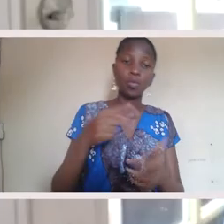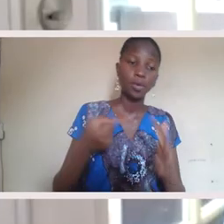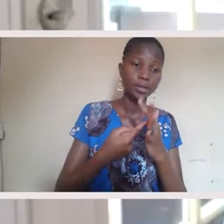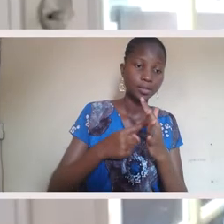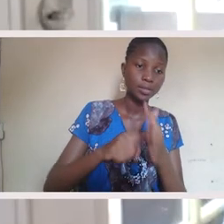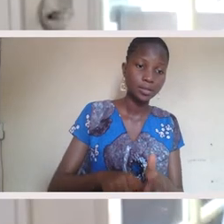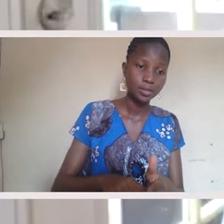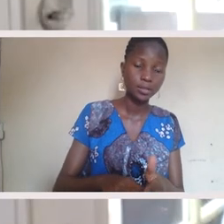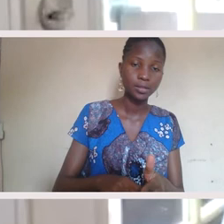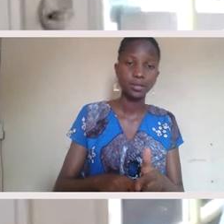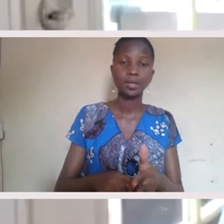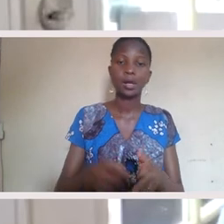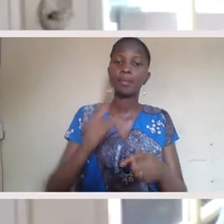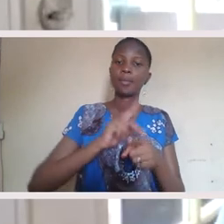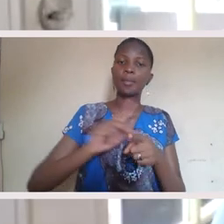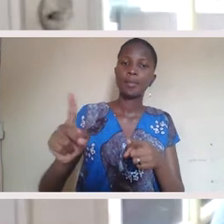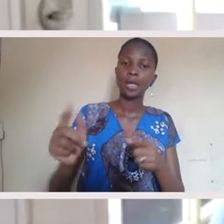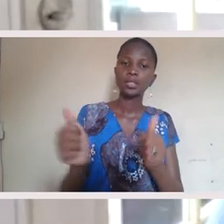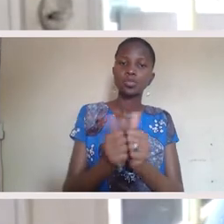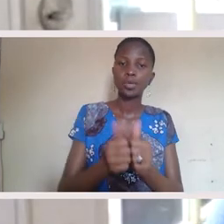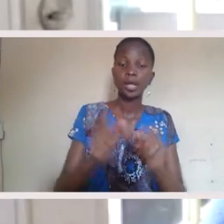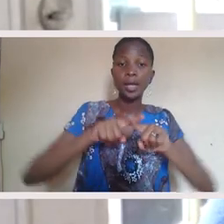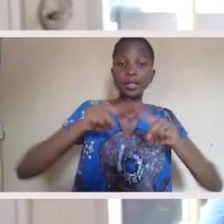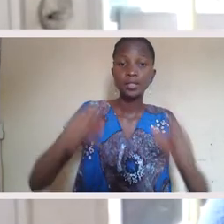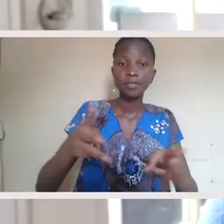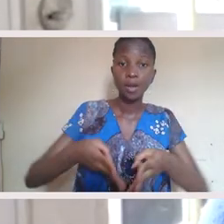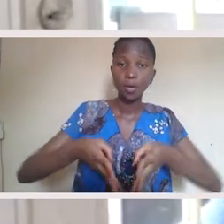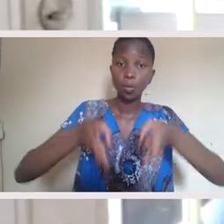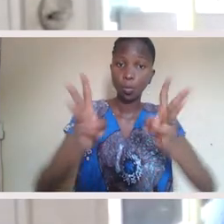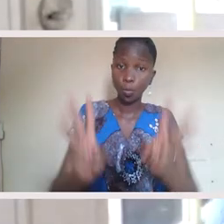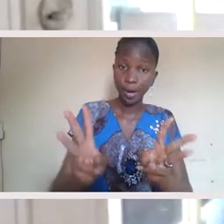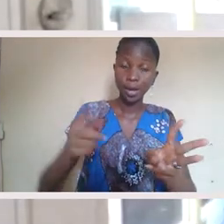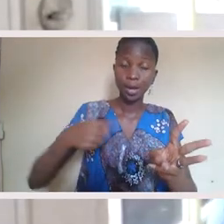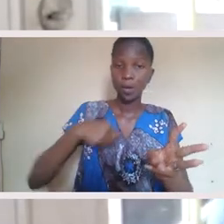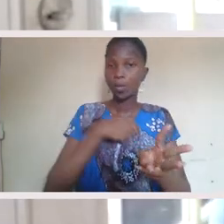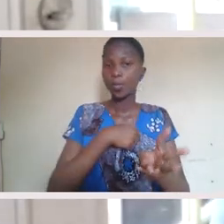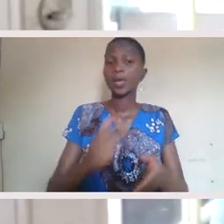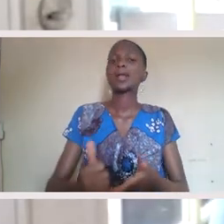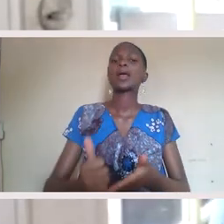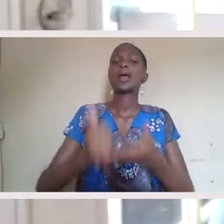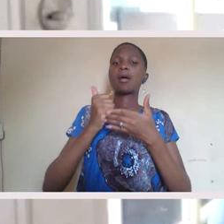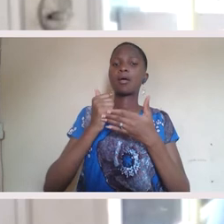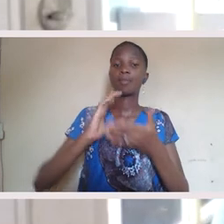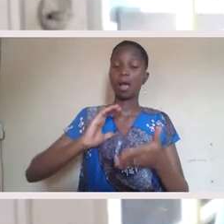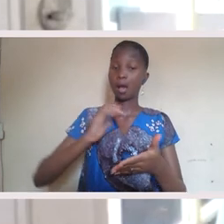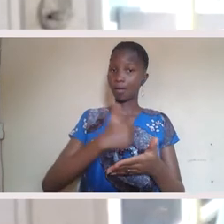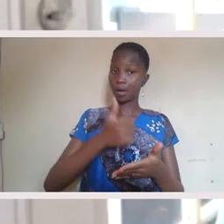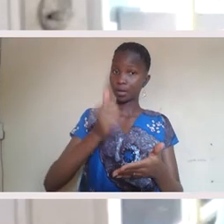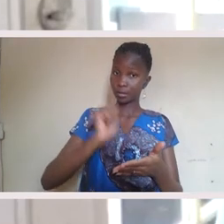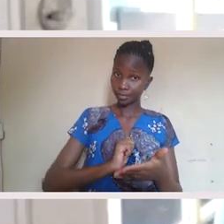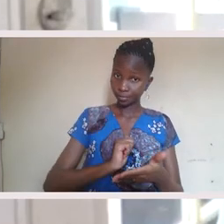And that we are starting to experiment with a different way of conditioning ourselves and our children to